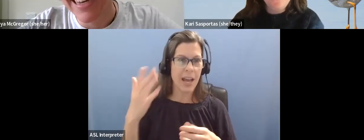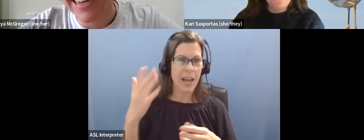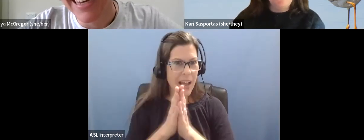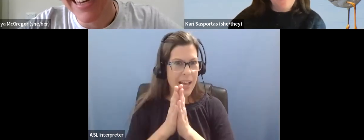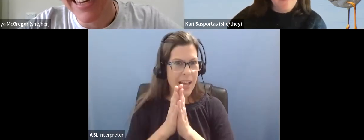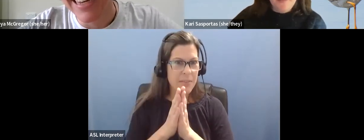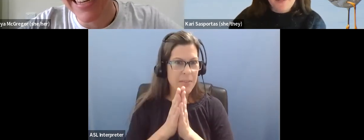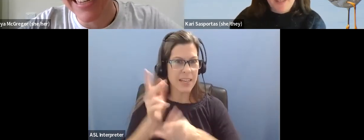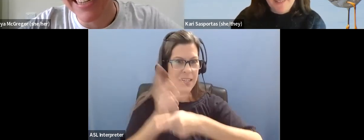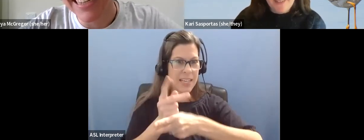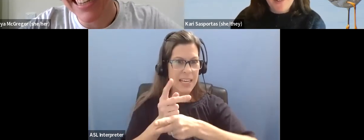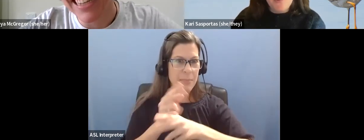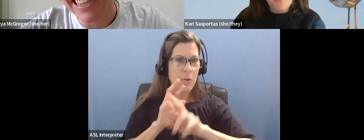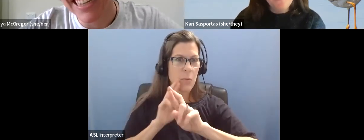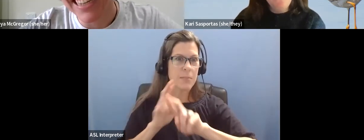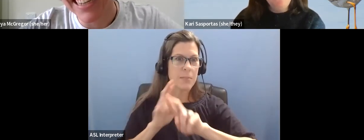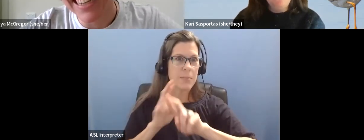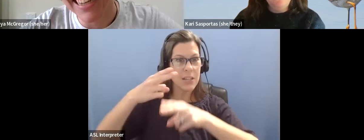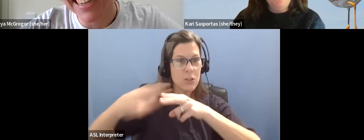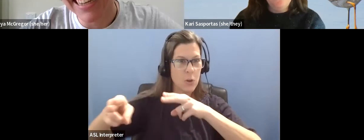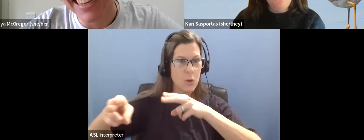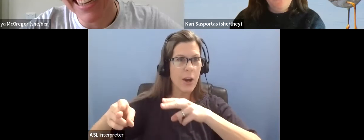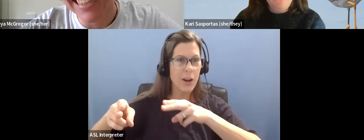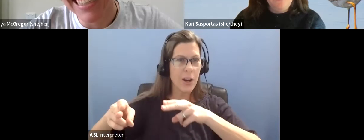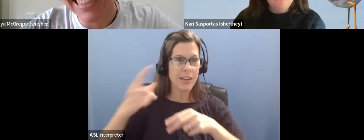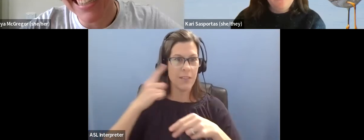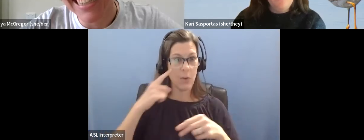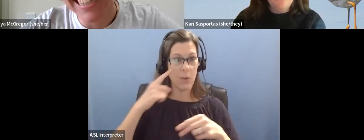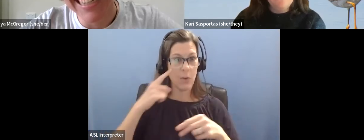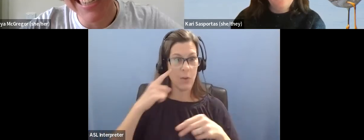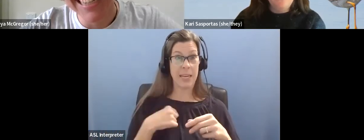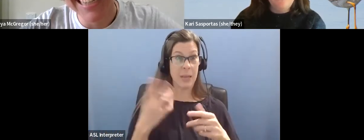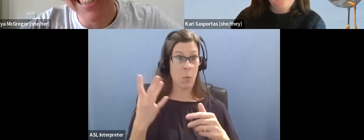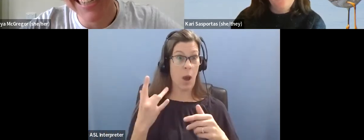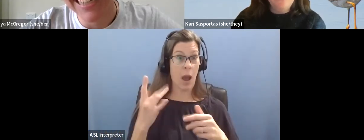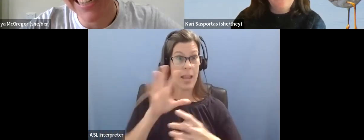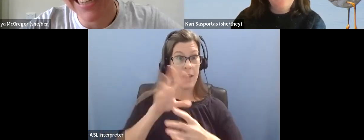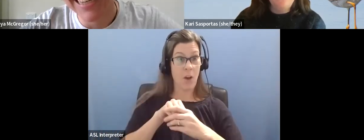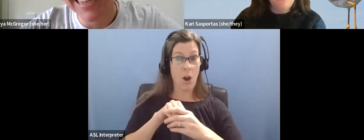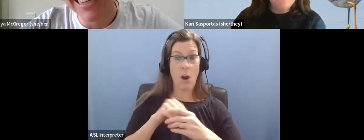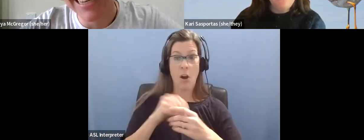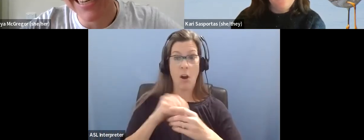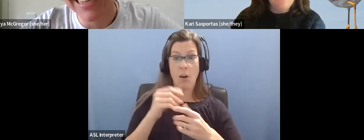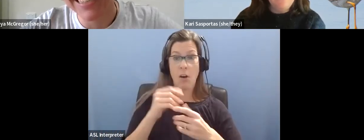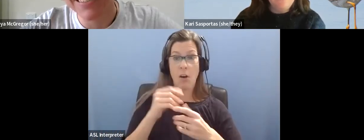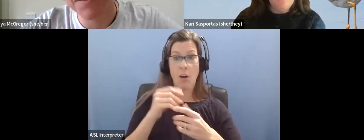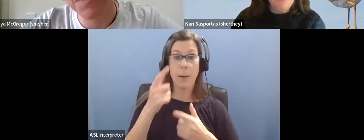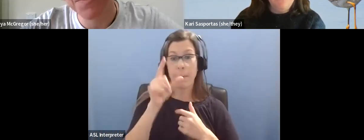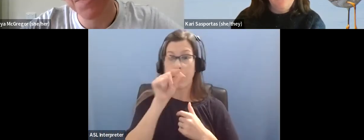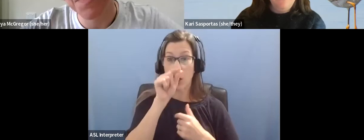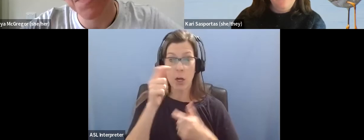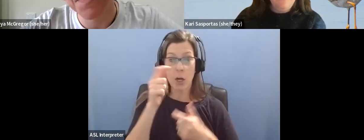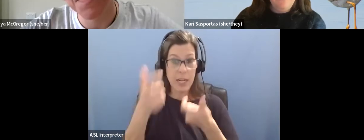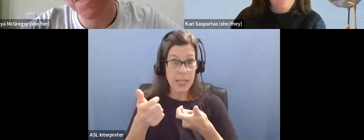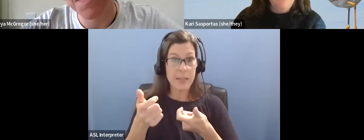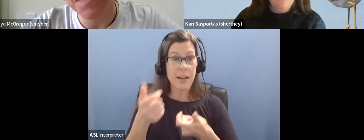questions kind of, I mean, the response is kind of short. For me, getting into birds and birding has been kind of a process and it's been